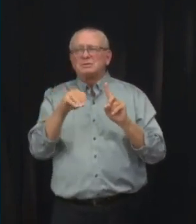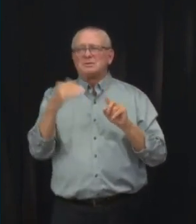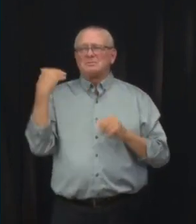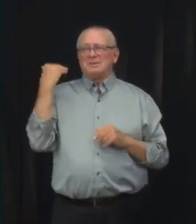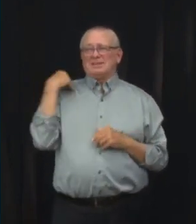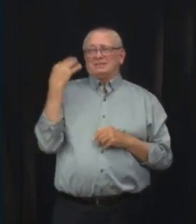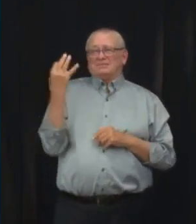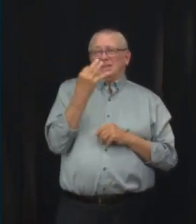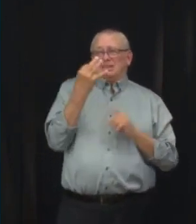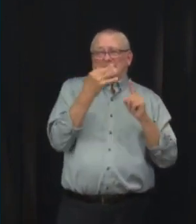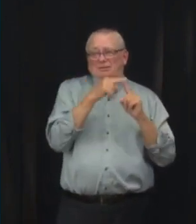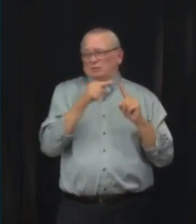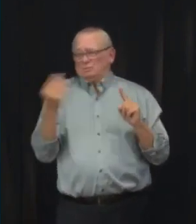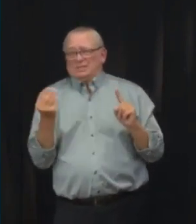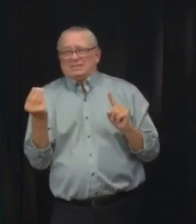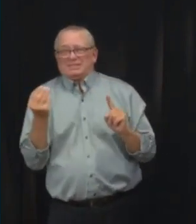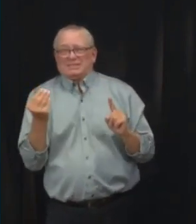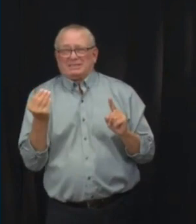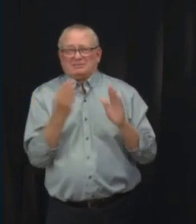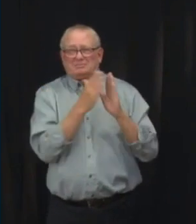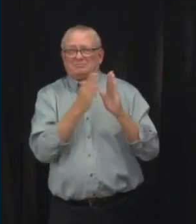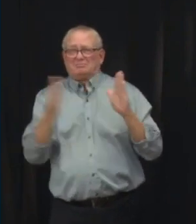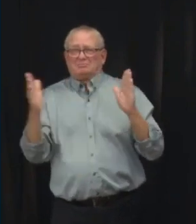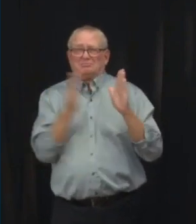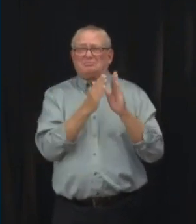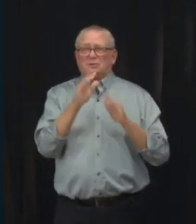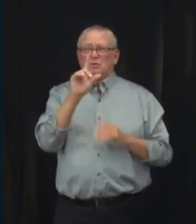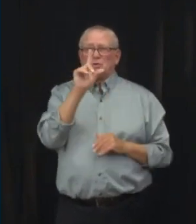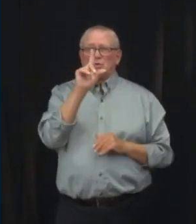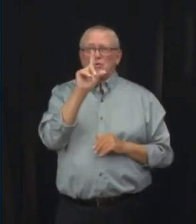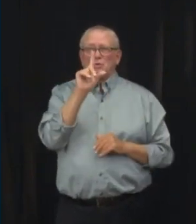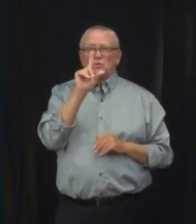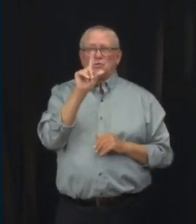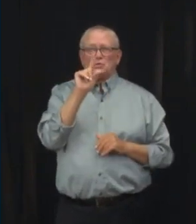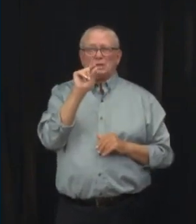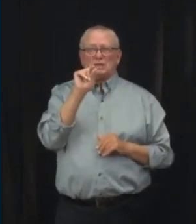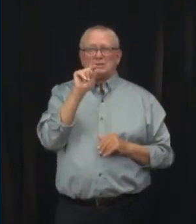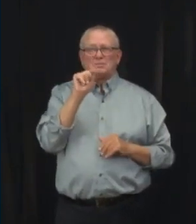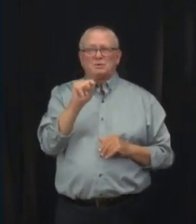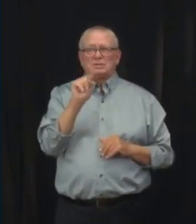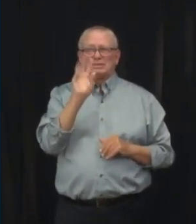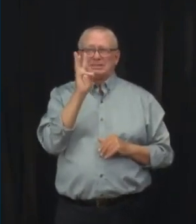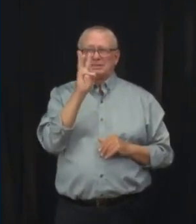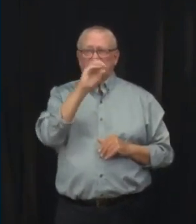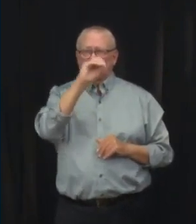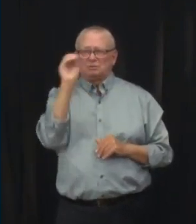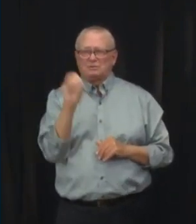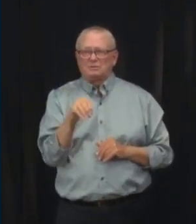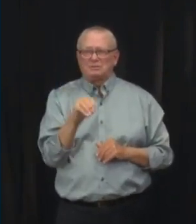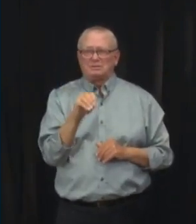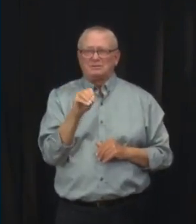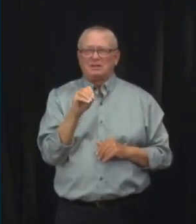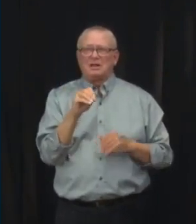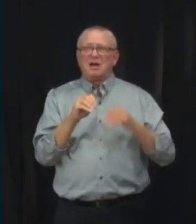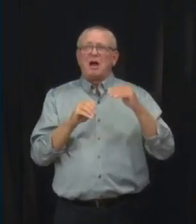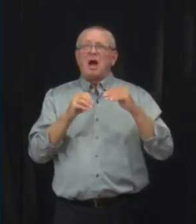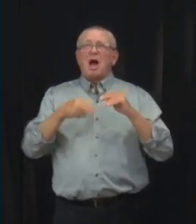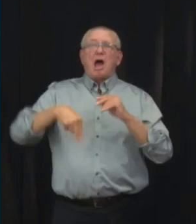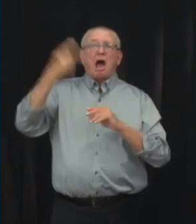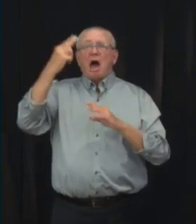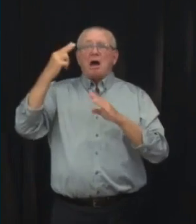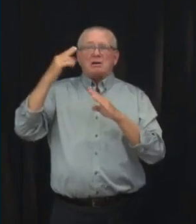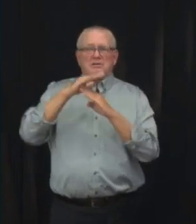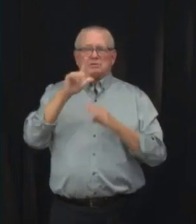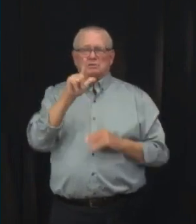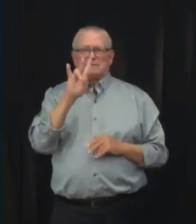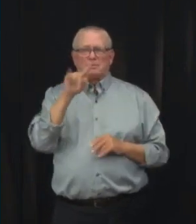.6% to 27.1% with an average of 23.5%. As the minister